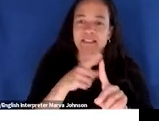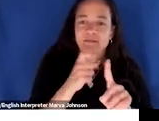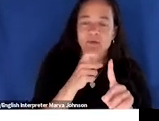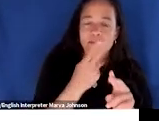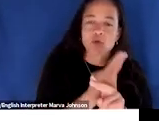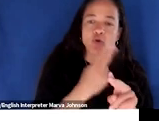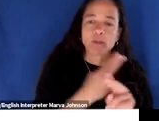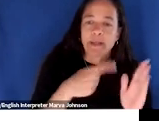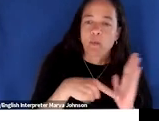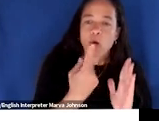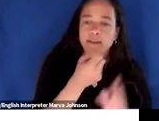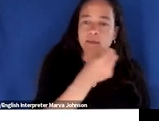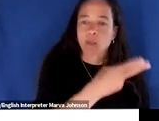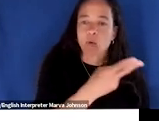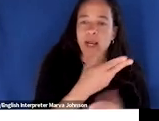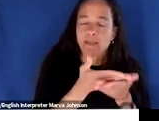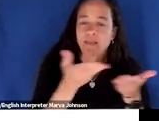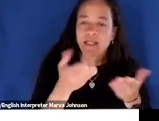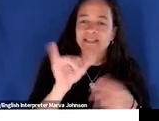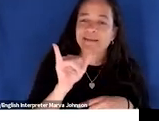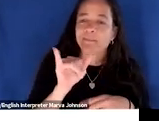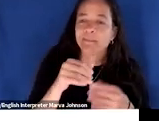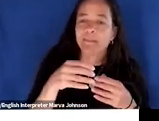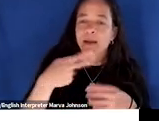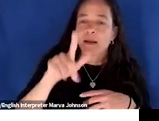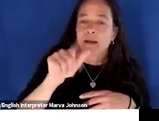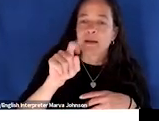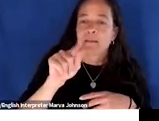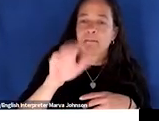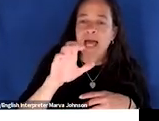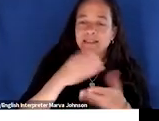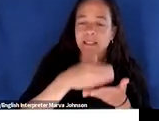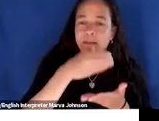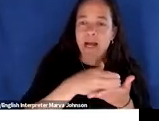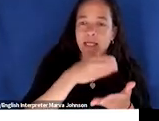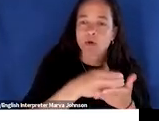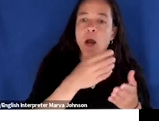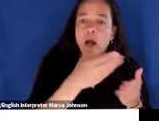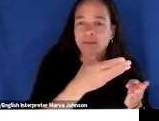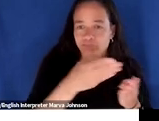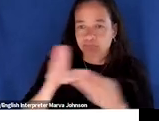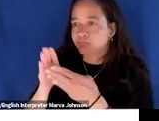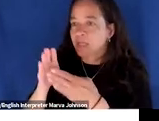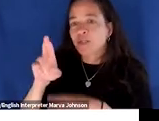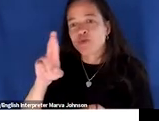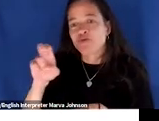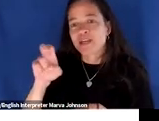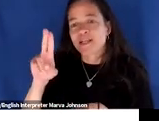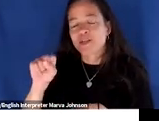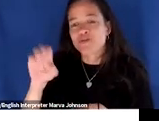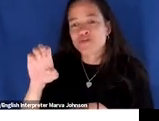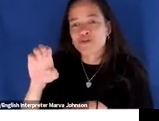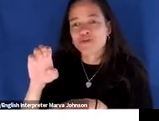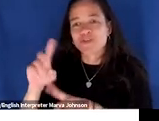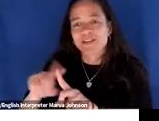products like plastic bottles for water to reuse reusable products in ways that have been